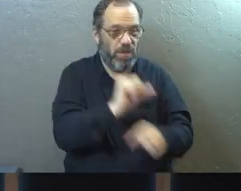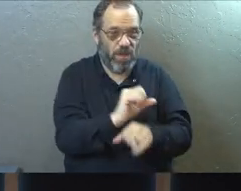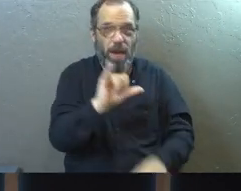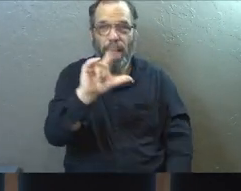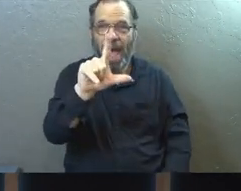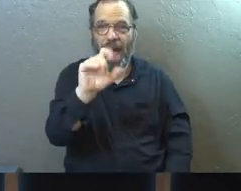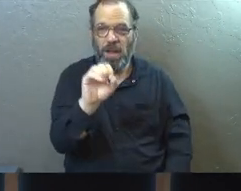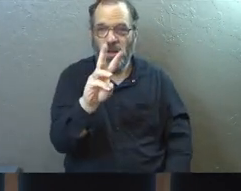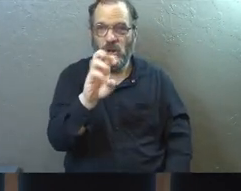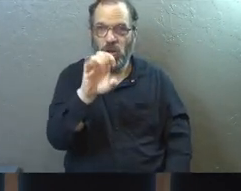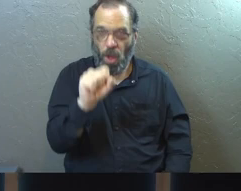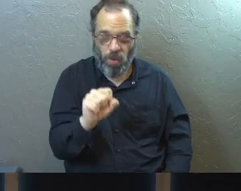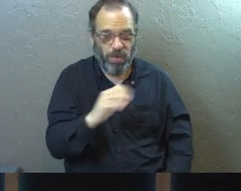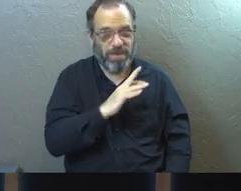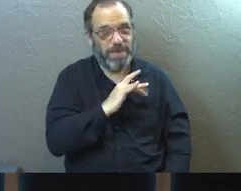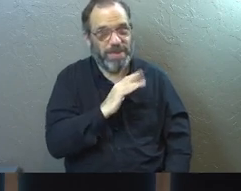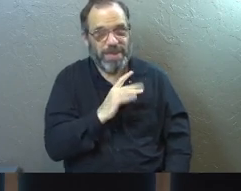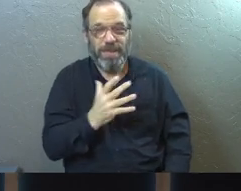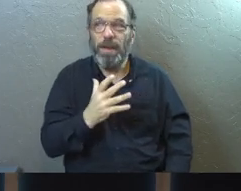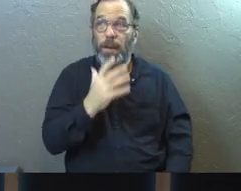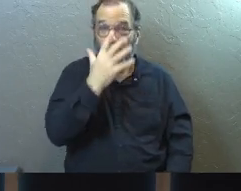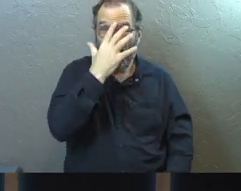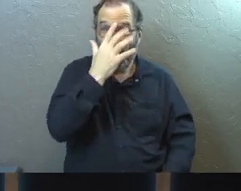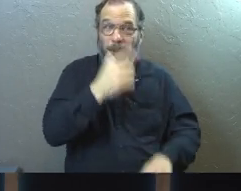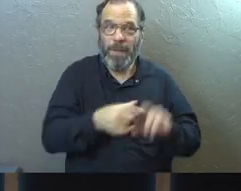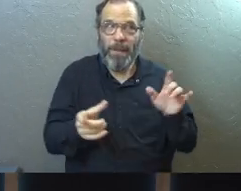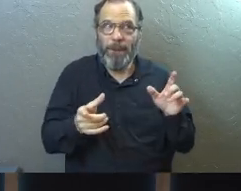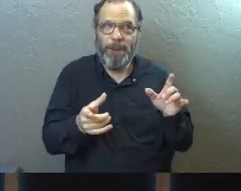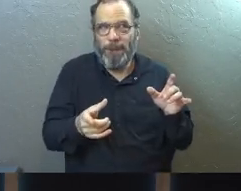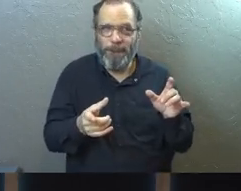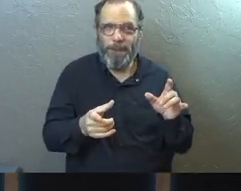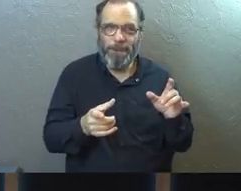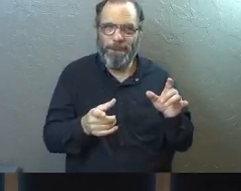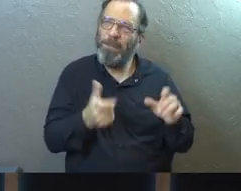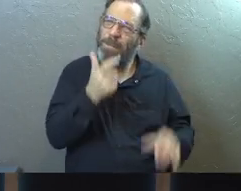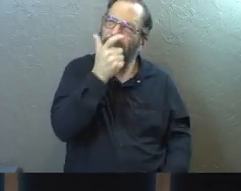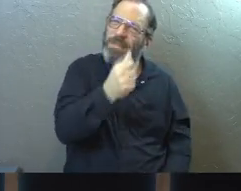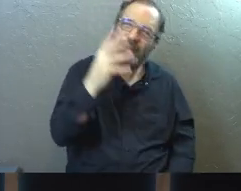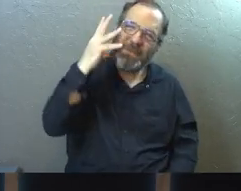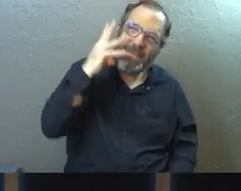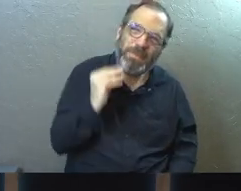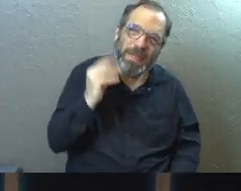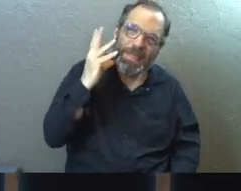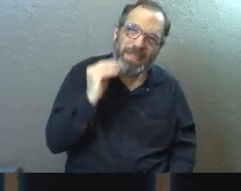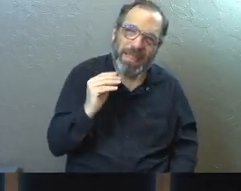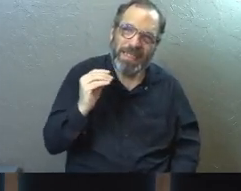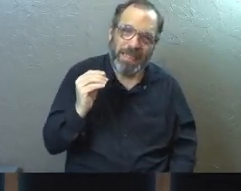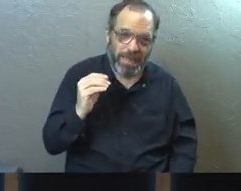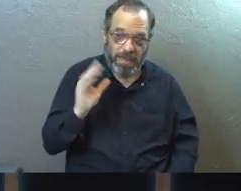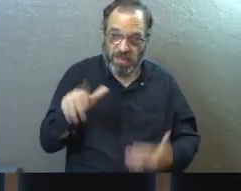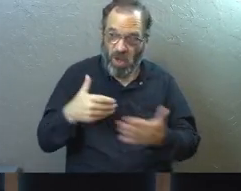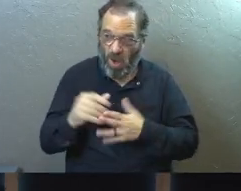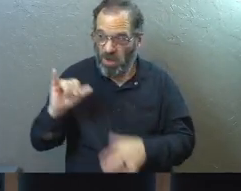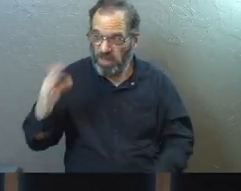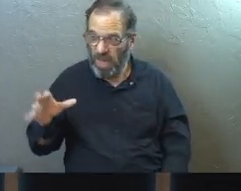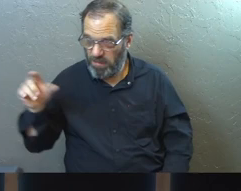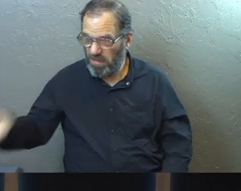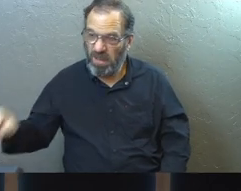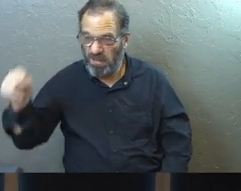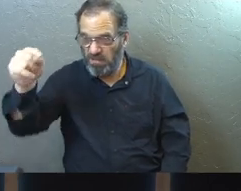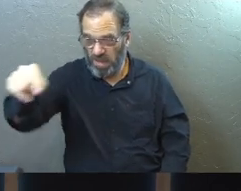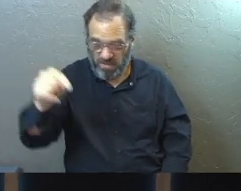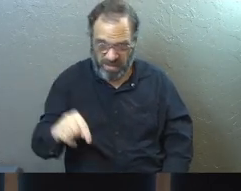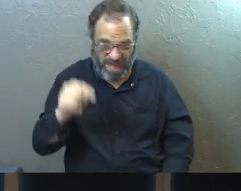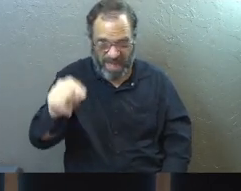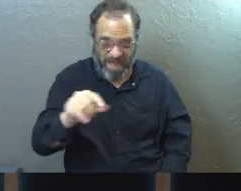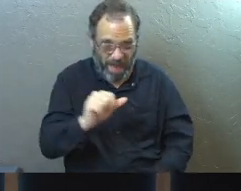Lowe's, which I loved that job. was awesome, but it was kind of an interesting experience for me because everything else, every other job that I've had as an